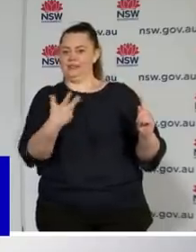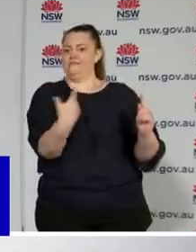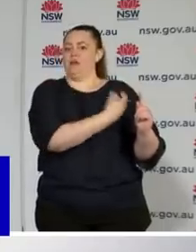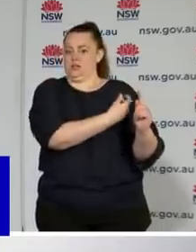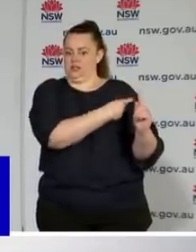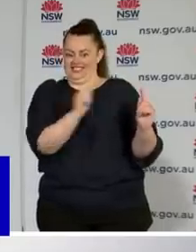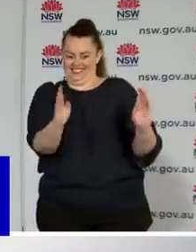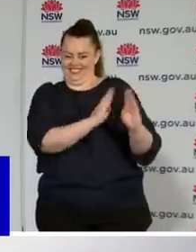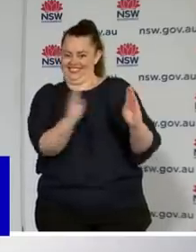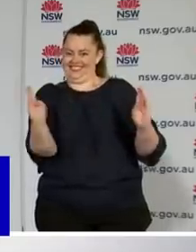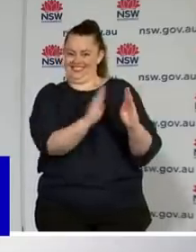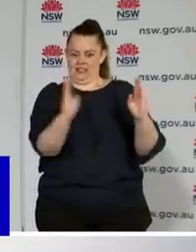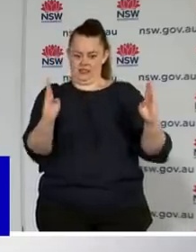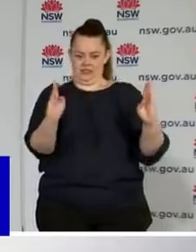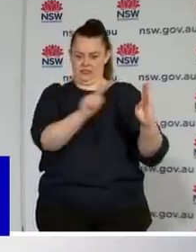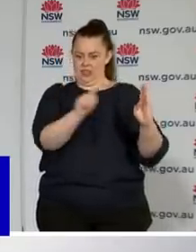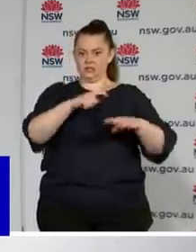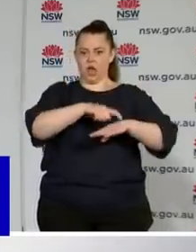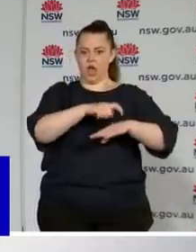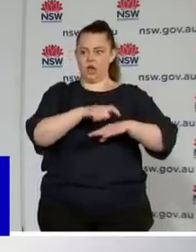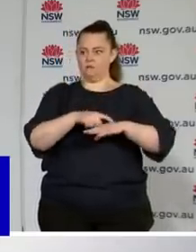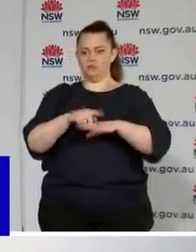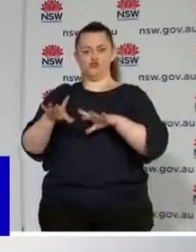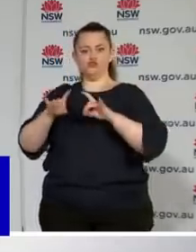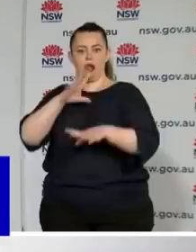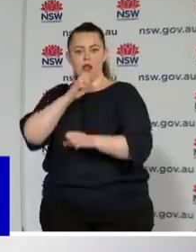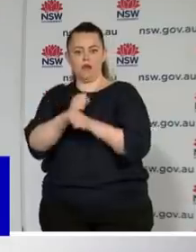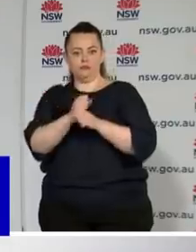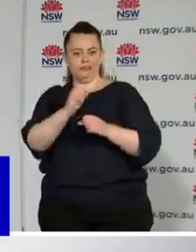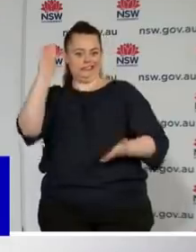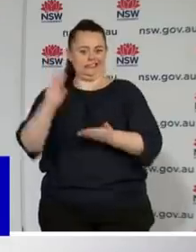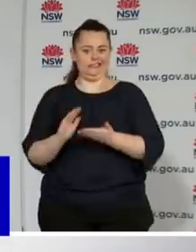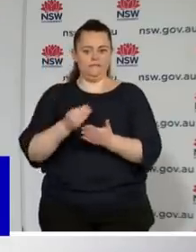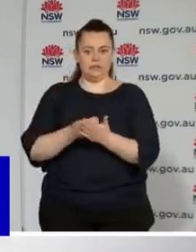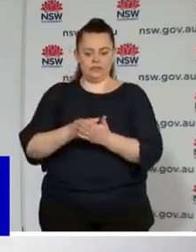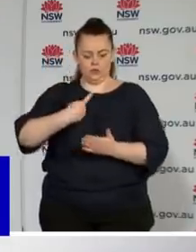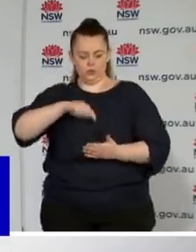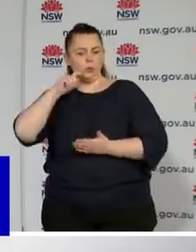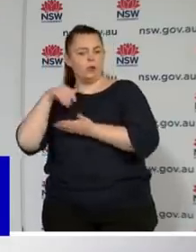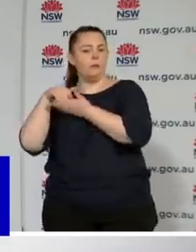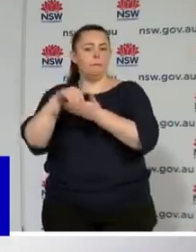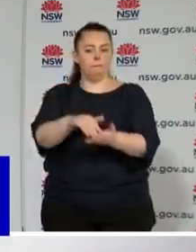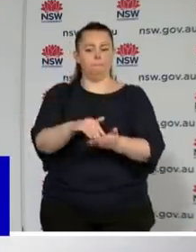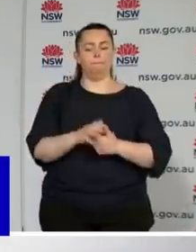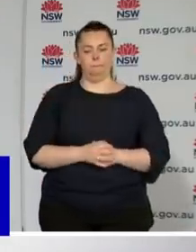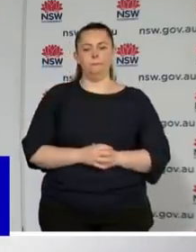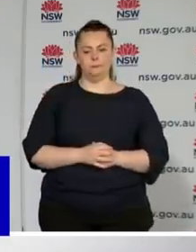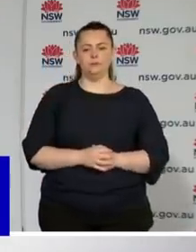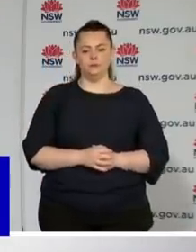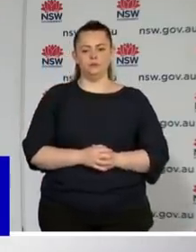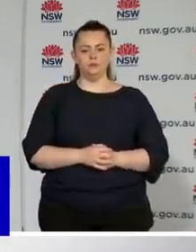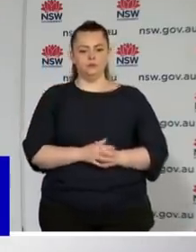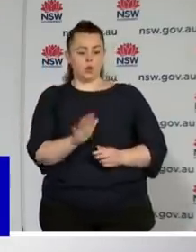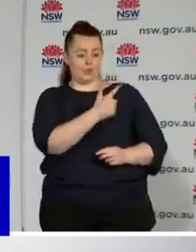We're all looking forward to that 70 per cent double dose Monday the 11th of October. But between 70 per cent and 80 per cent double dose, which we